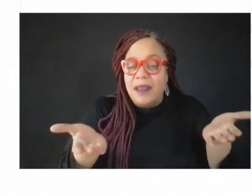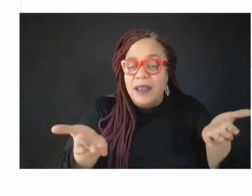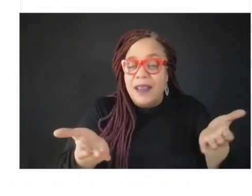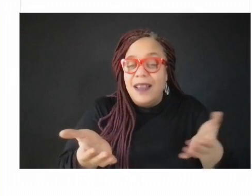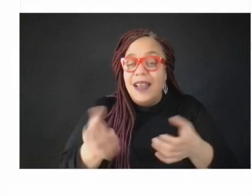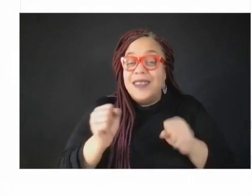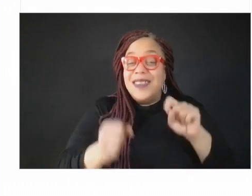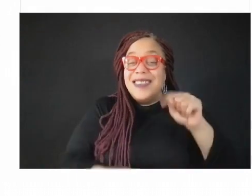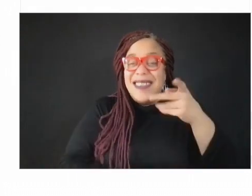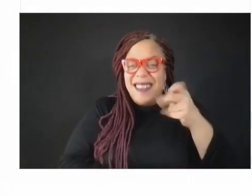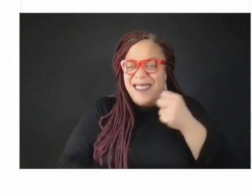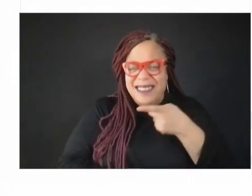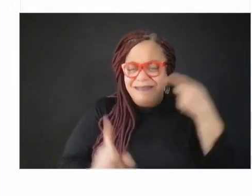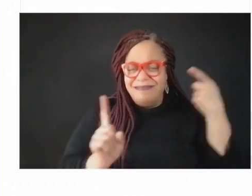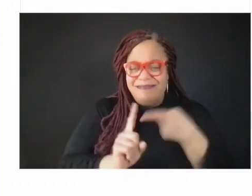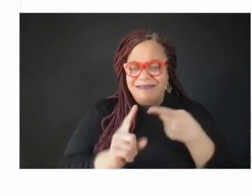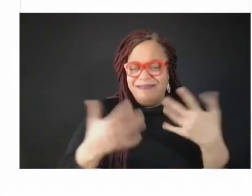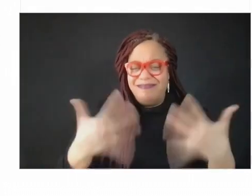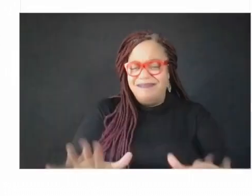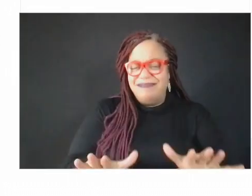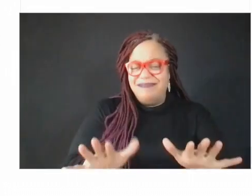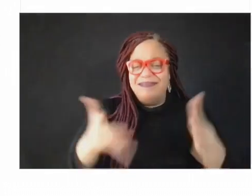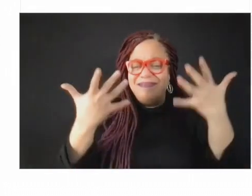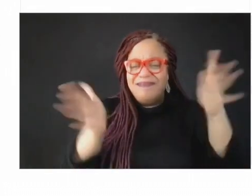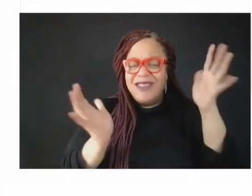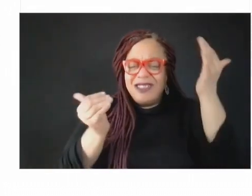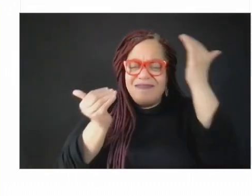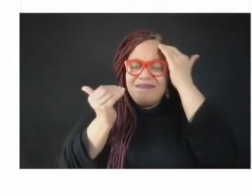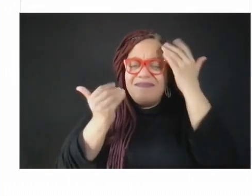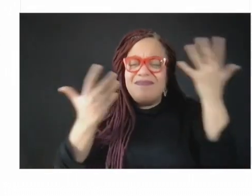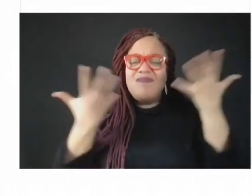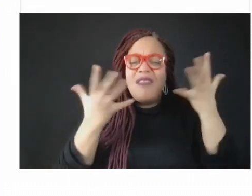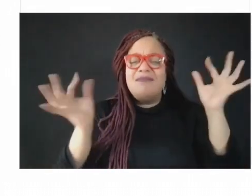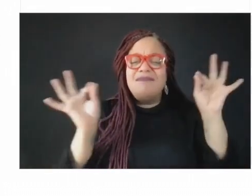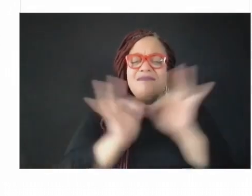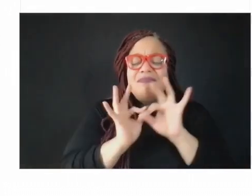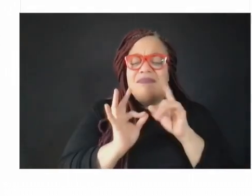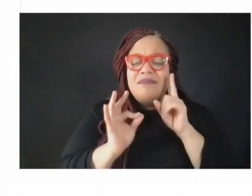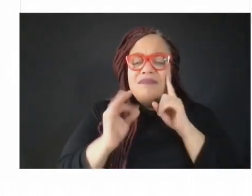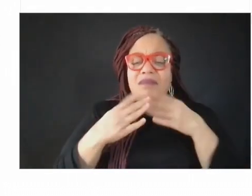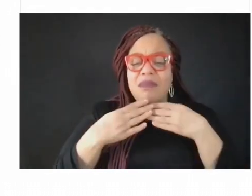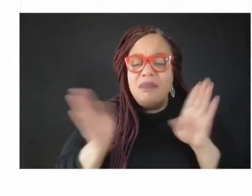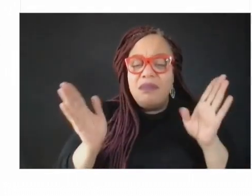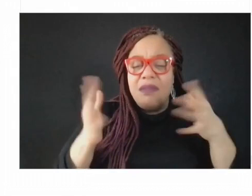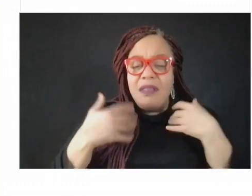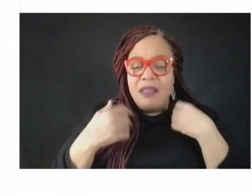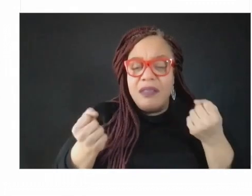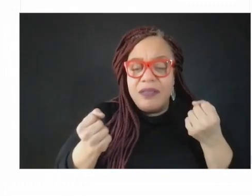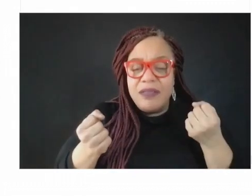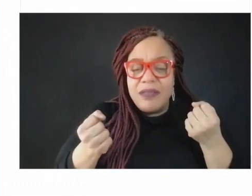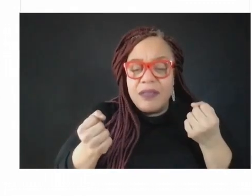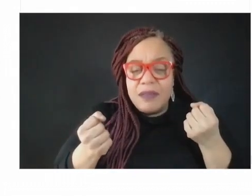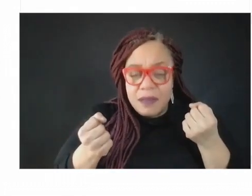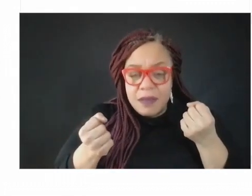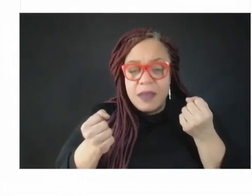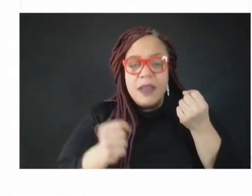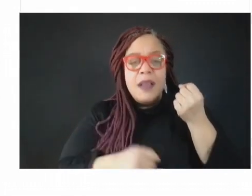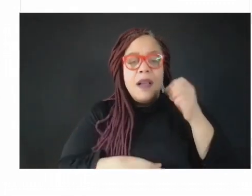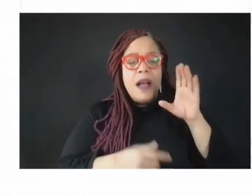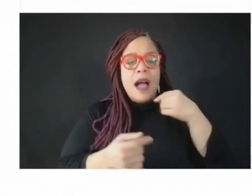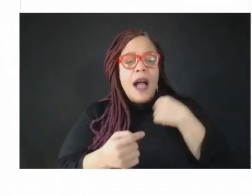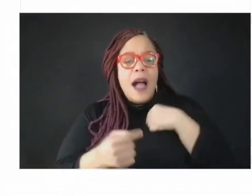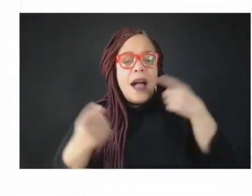of what sort of matters in community health and well-being. And yet, we've not aligned incentives, governance,